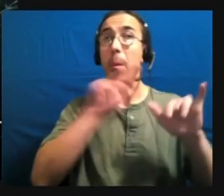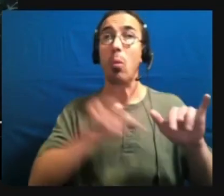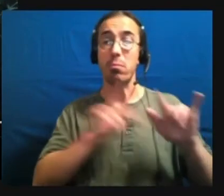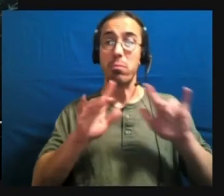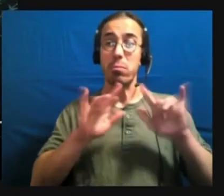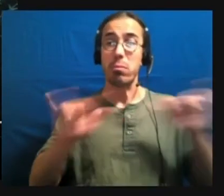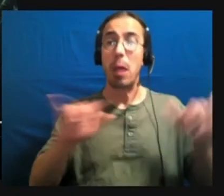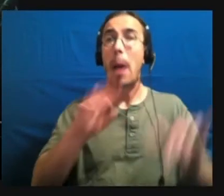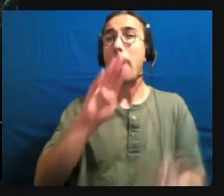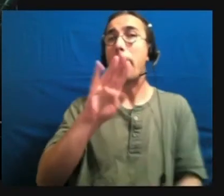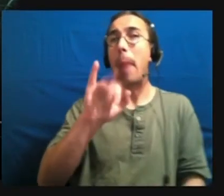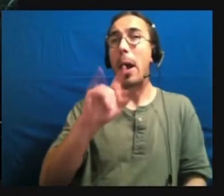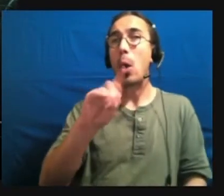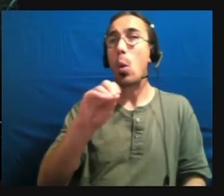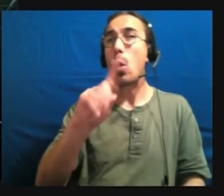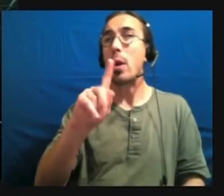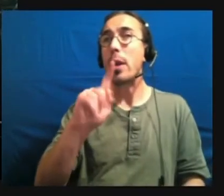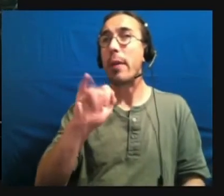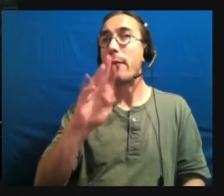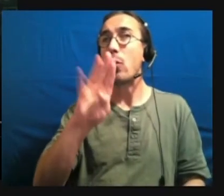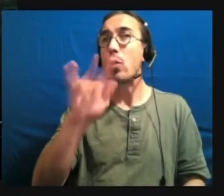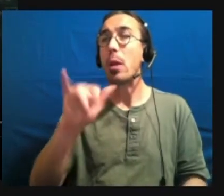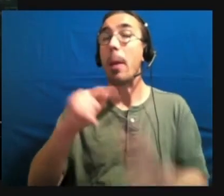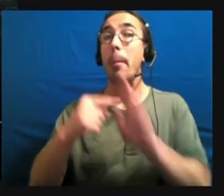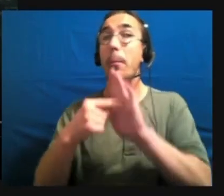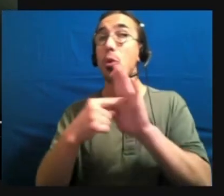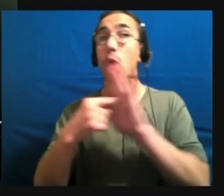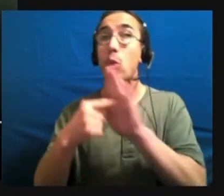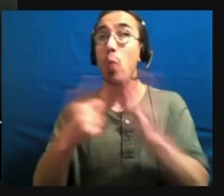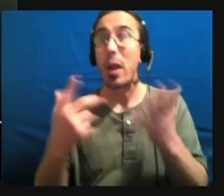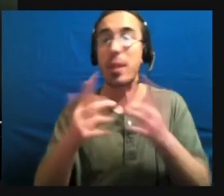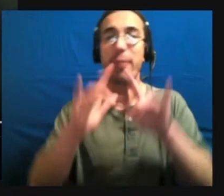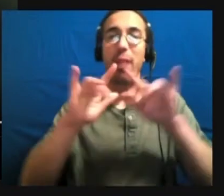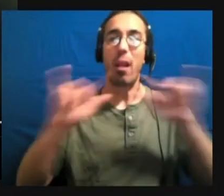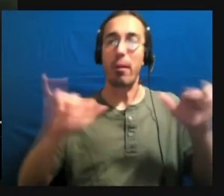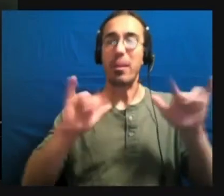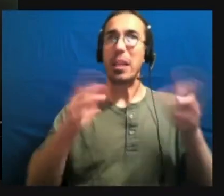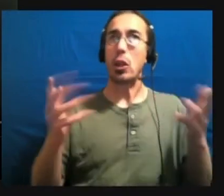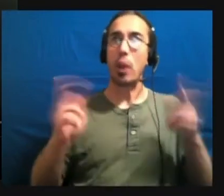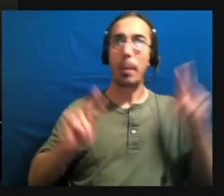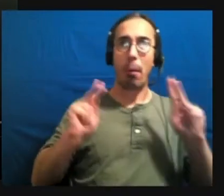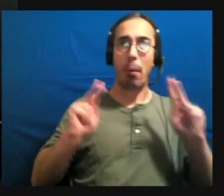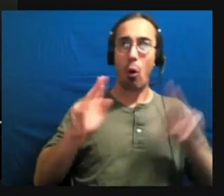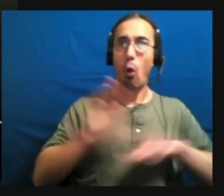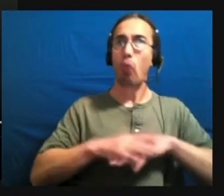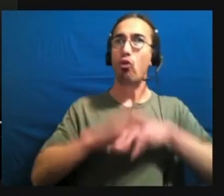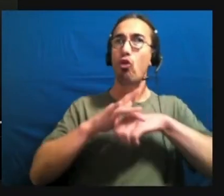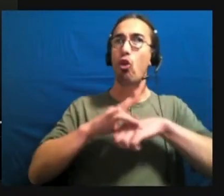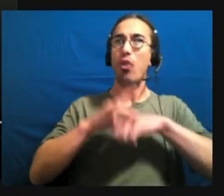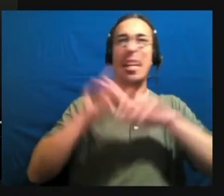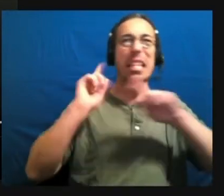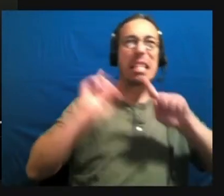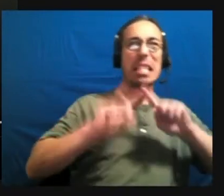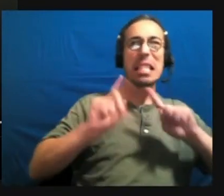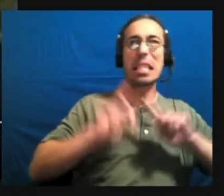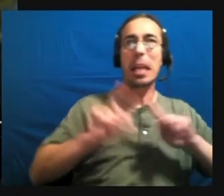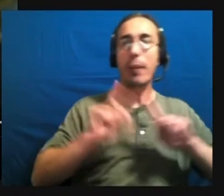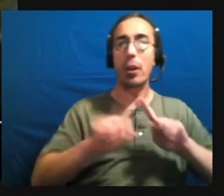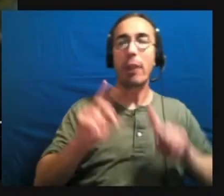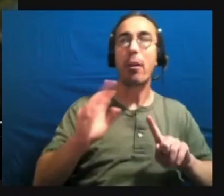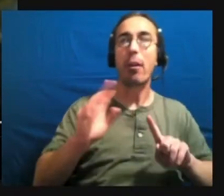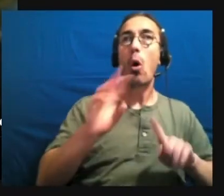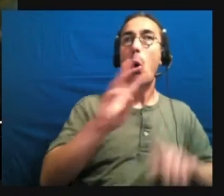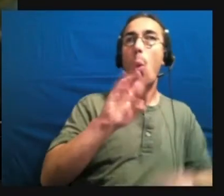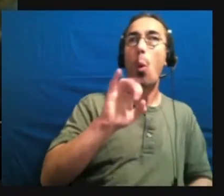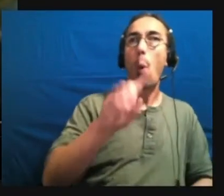describes the total variety of life on earth, thousands of different wild habitats, millions